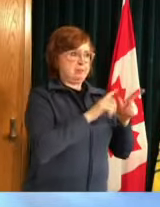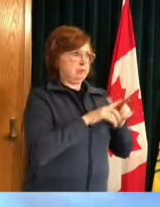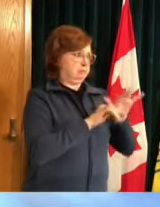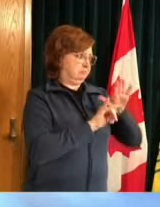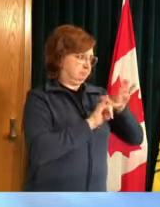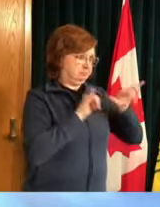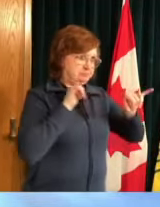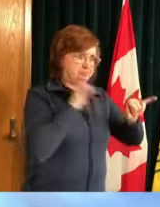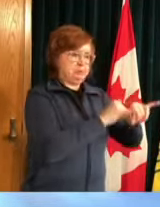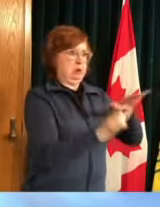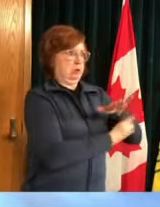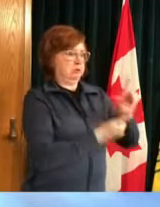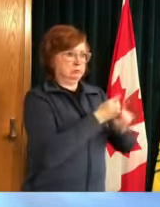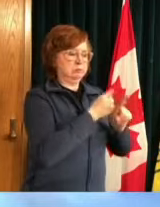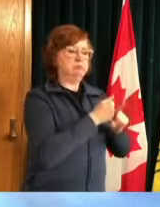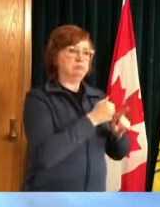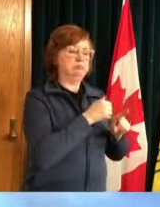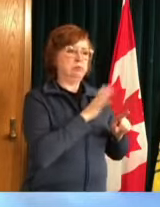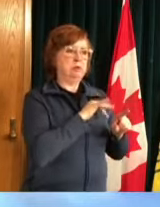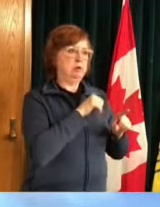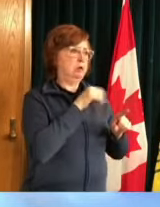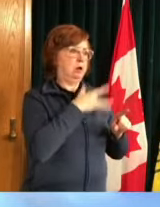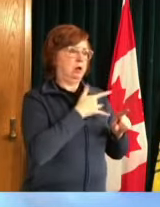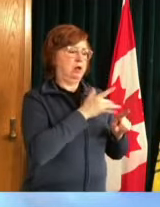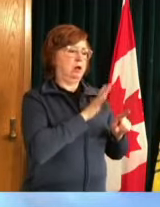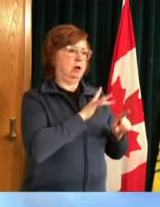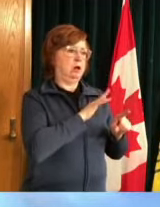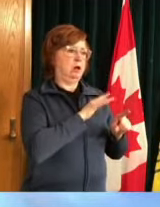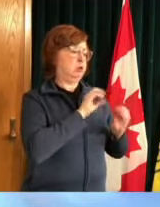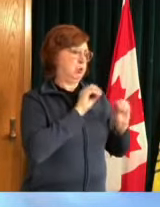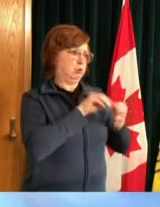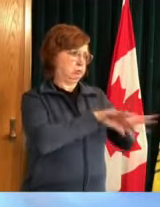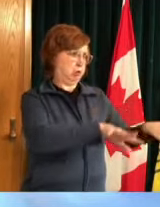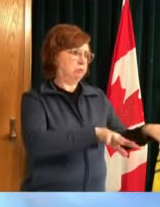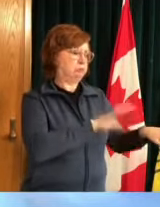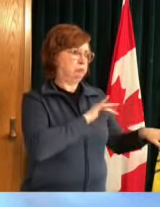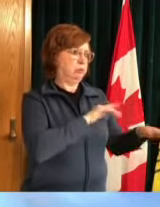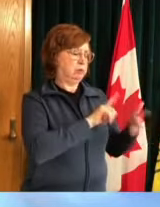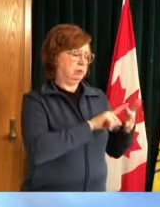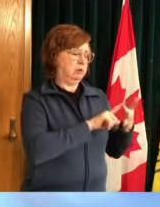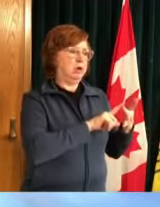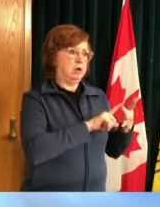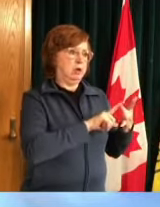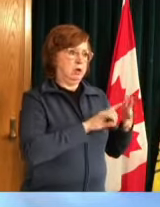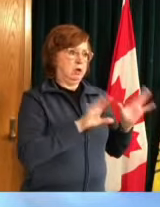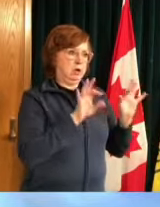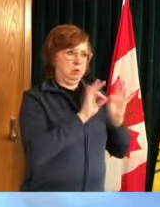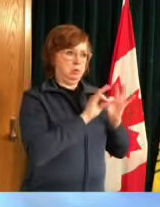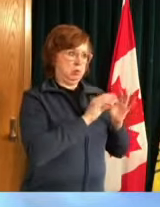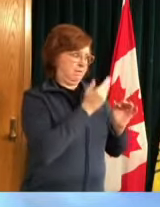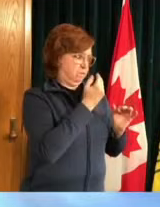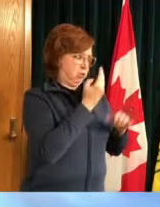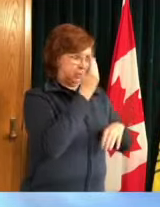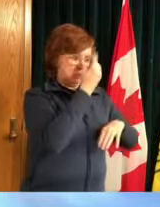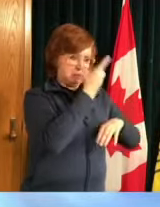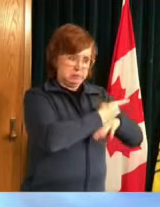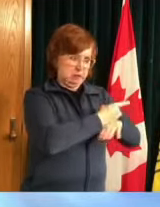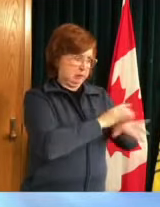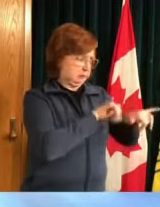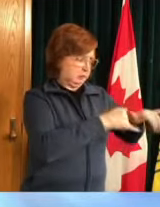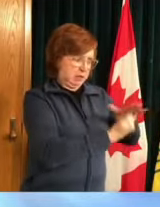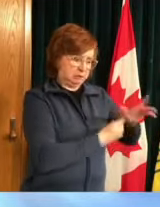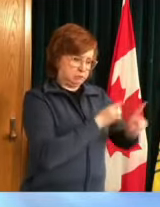hard job of staying isolated for the 14 days it requires for you to be cleared so that in some cases for